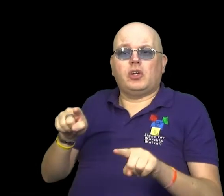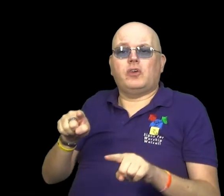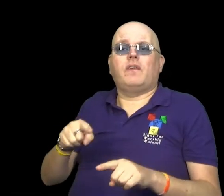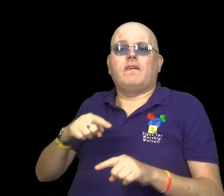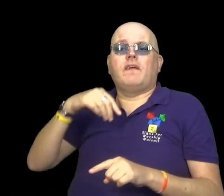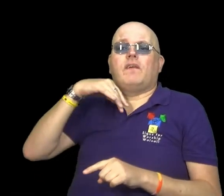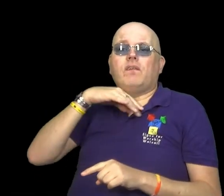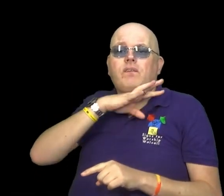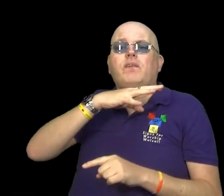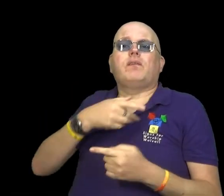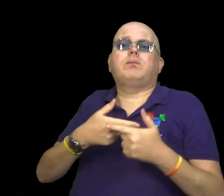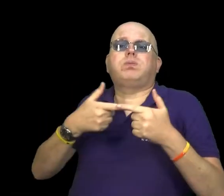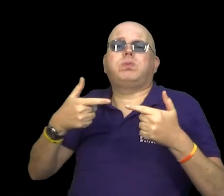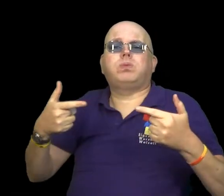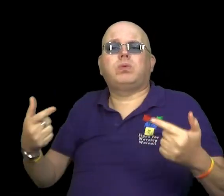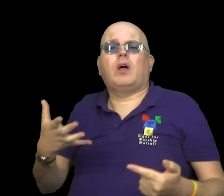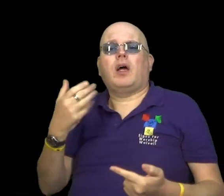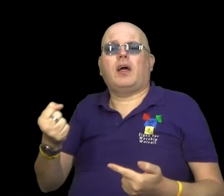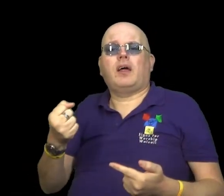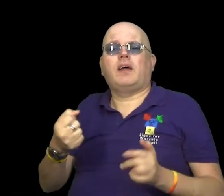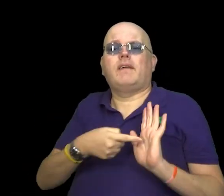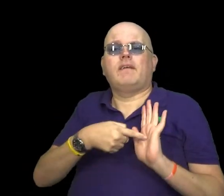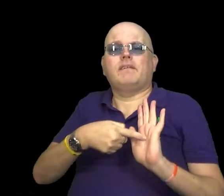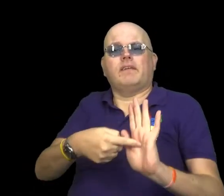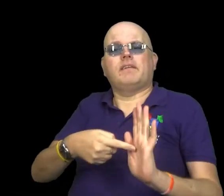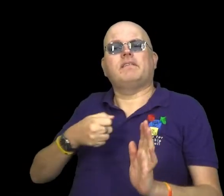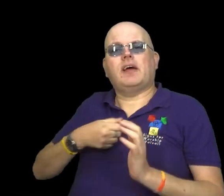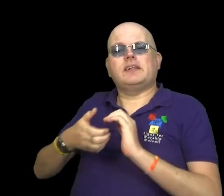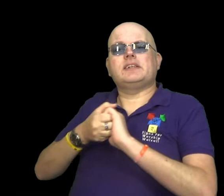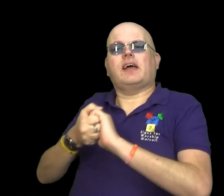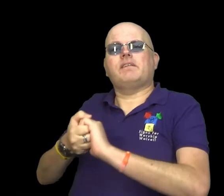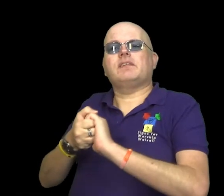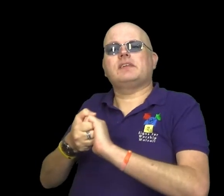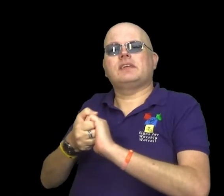bear much fruit, showing yourselves to be my disciples.